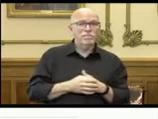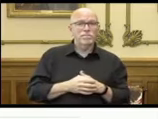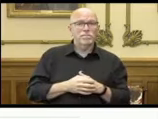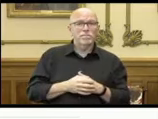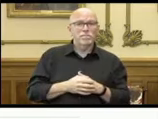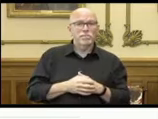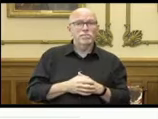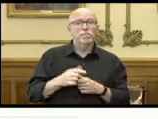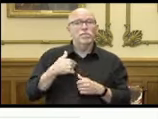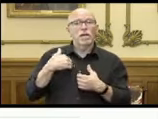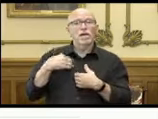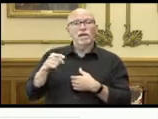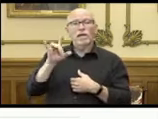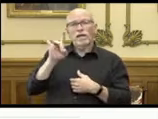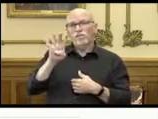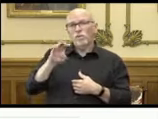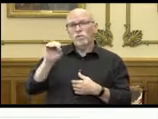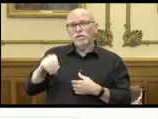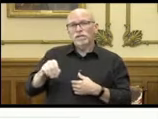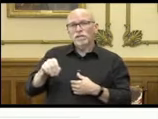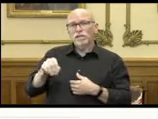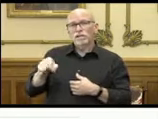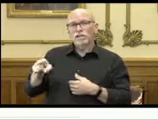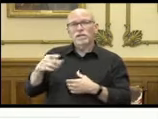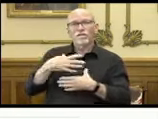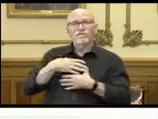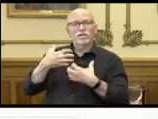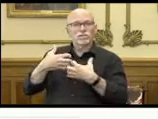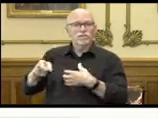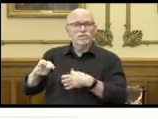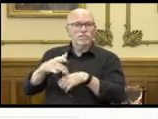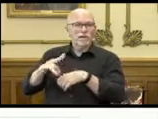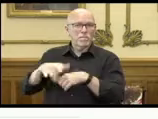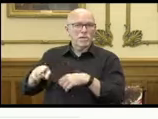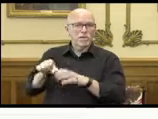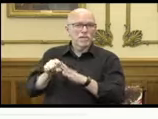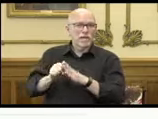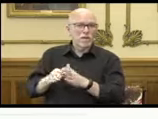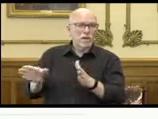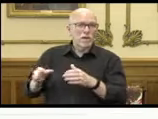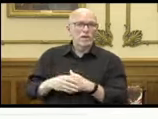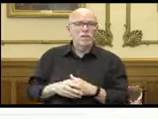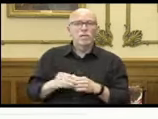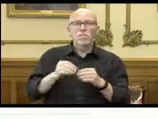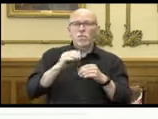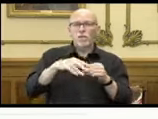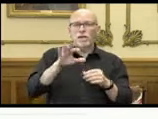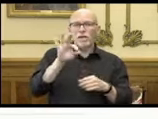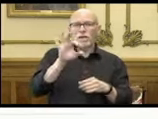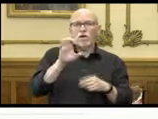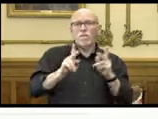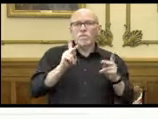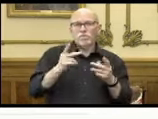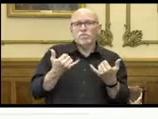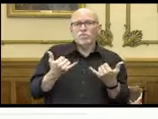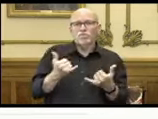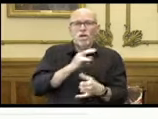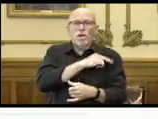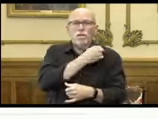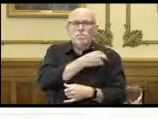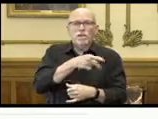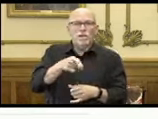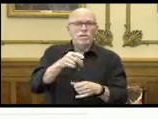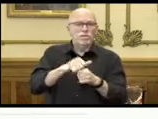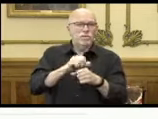We have 84% of our ventilators available statewide. More than 900 people are currently hospitalized